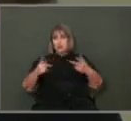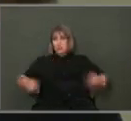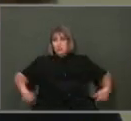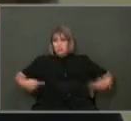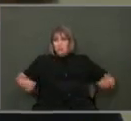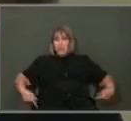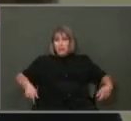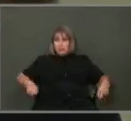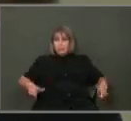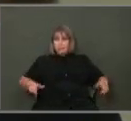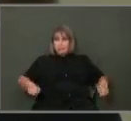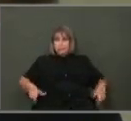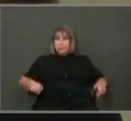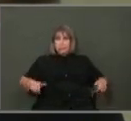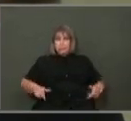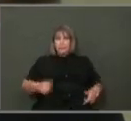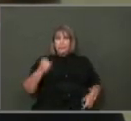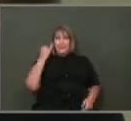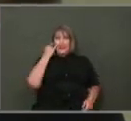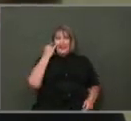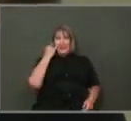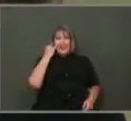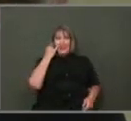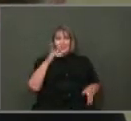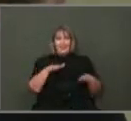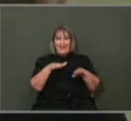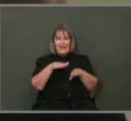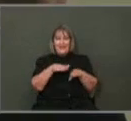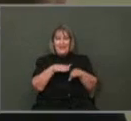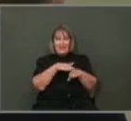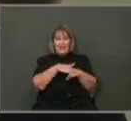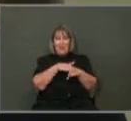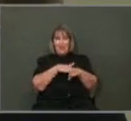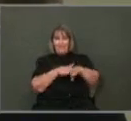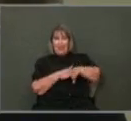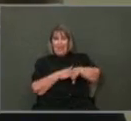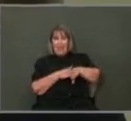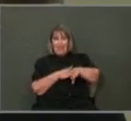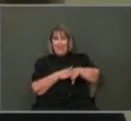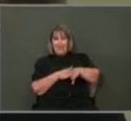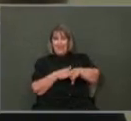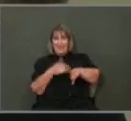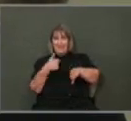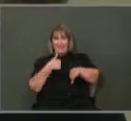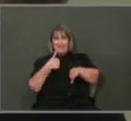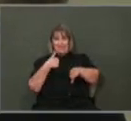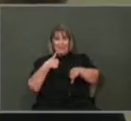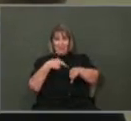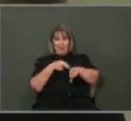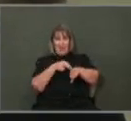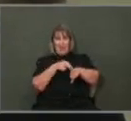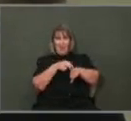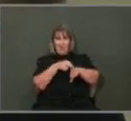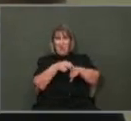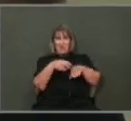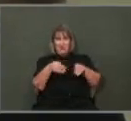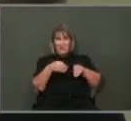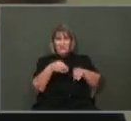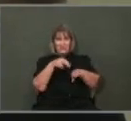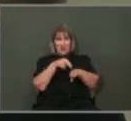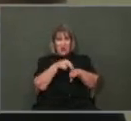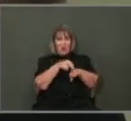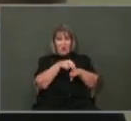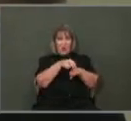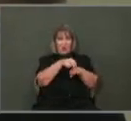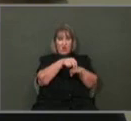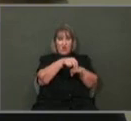And if you have them in an angle, even I, when I'm walking to the store, I start walking